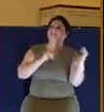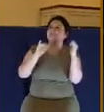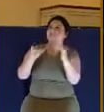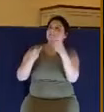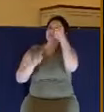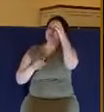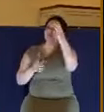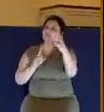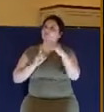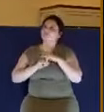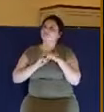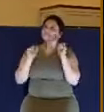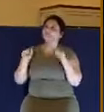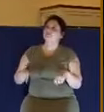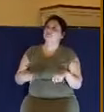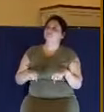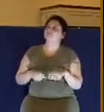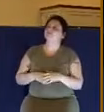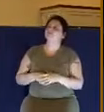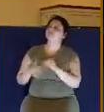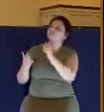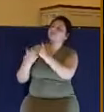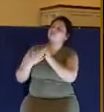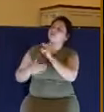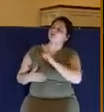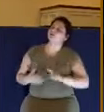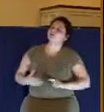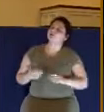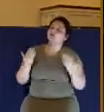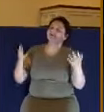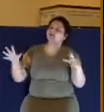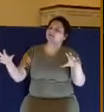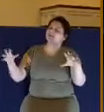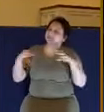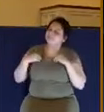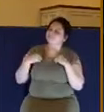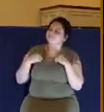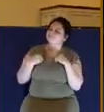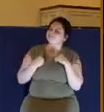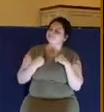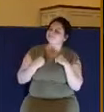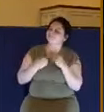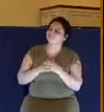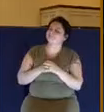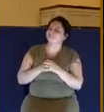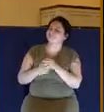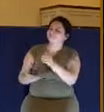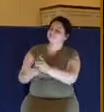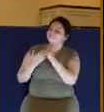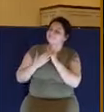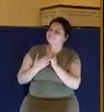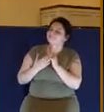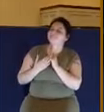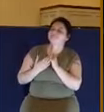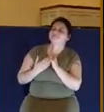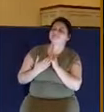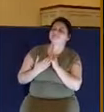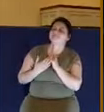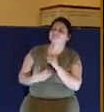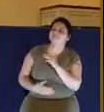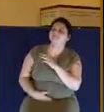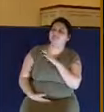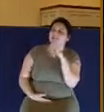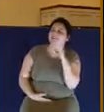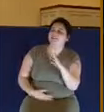us as well. So help us, Lord, to just embrace this. Help us, Lord, to never